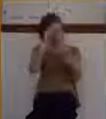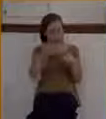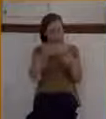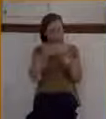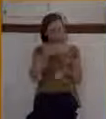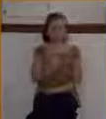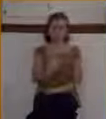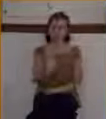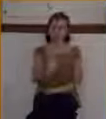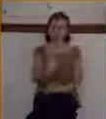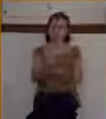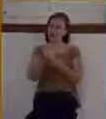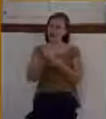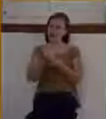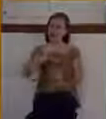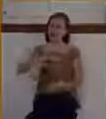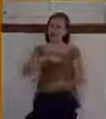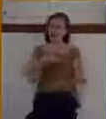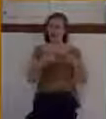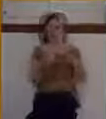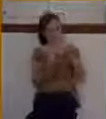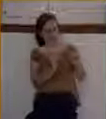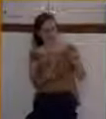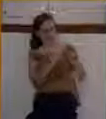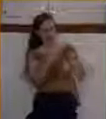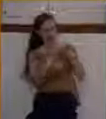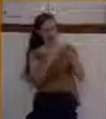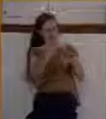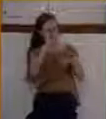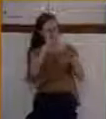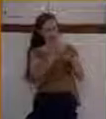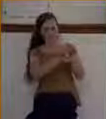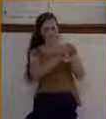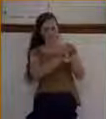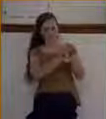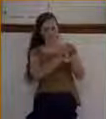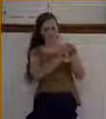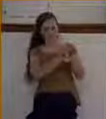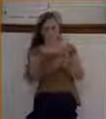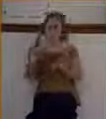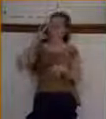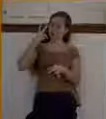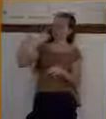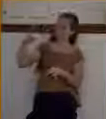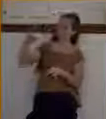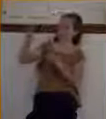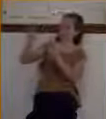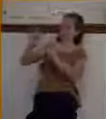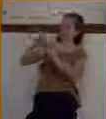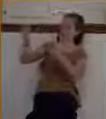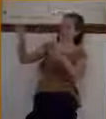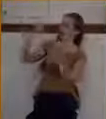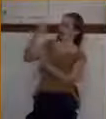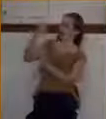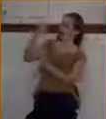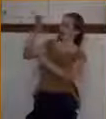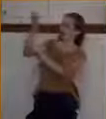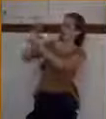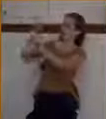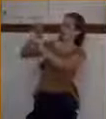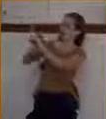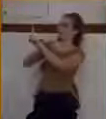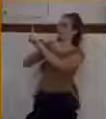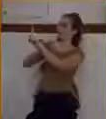this quality of faith in us to see you for who you are. That would cause us to cry out to you.